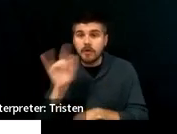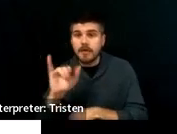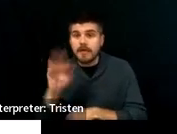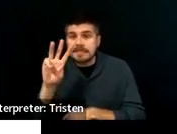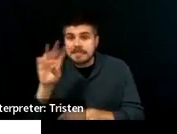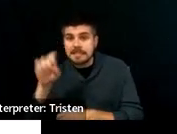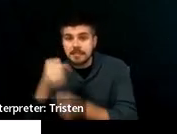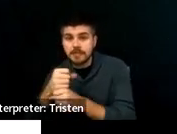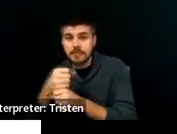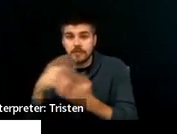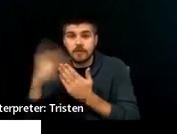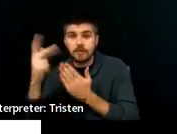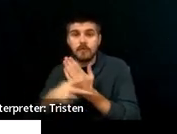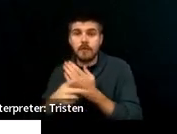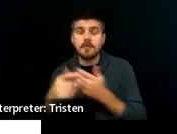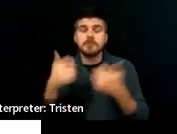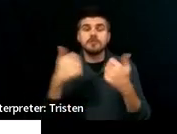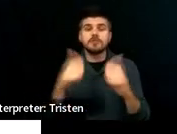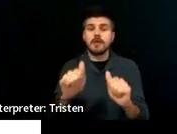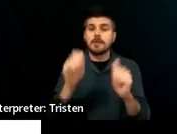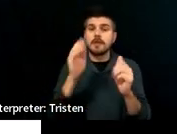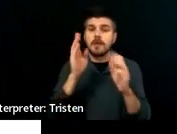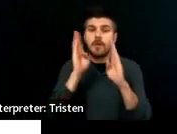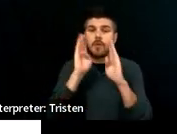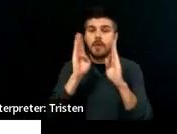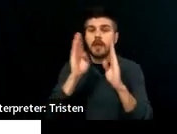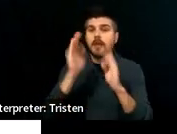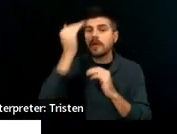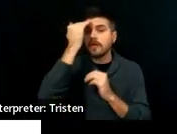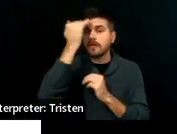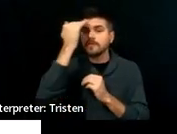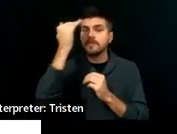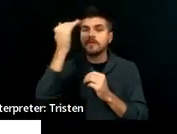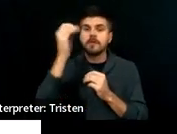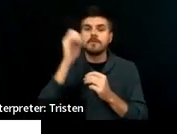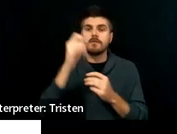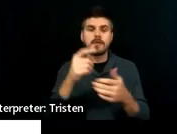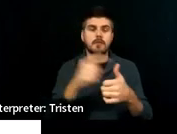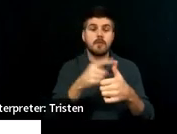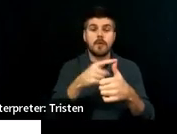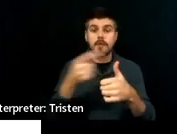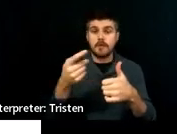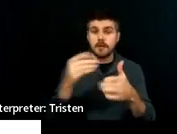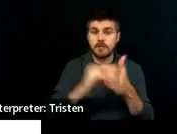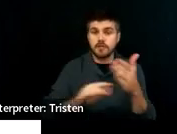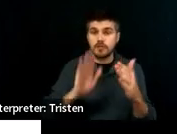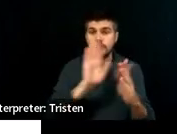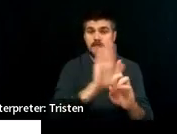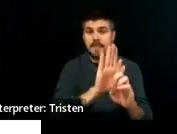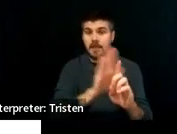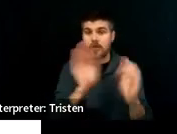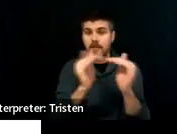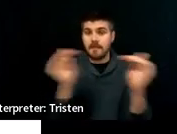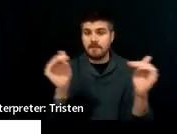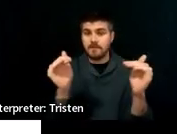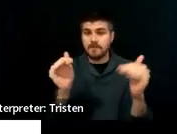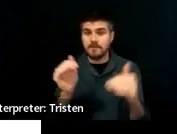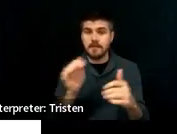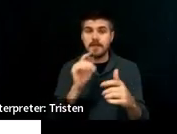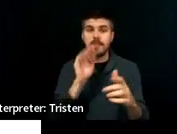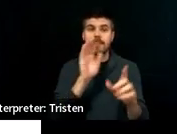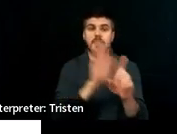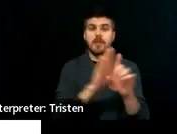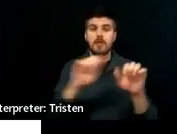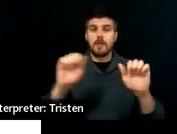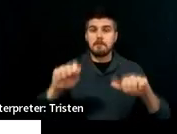very cognizant of, number one, the student's levels, right? Knowing their levels and their capacity to